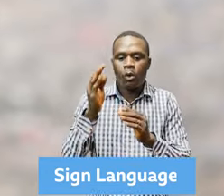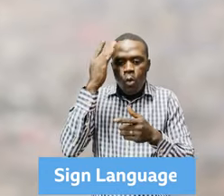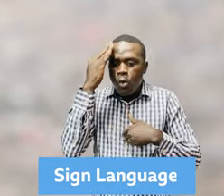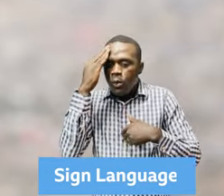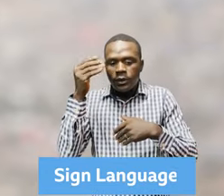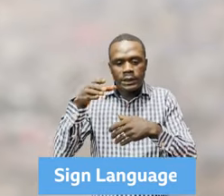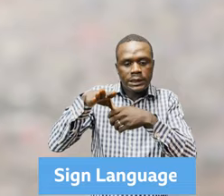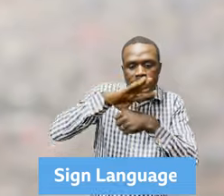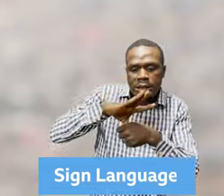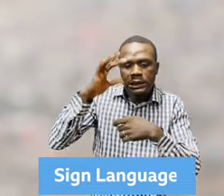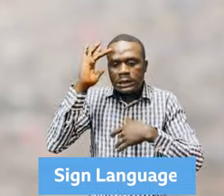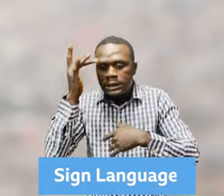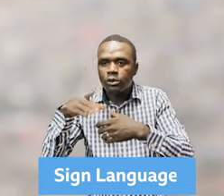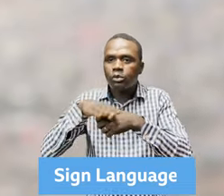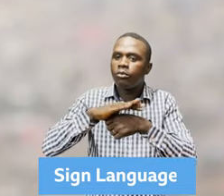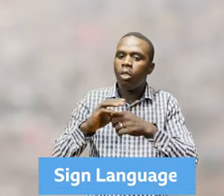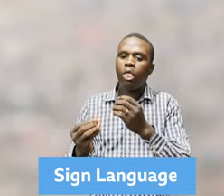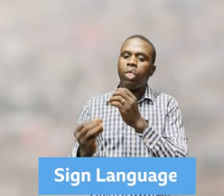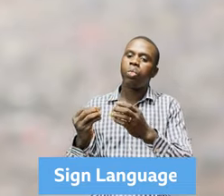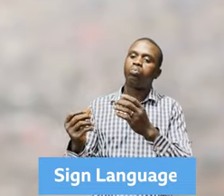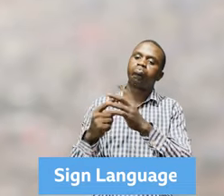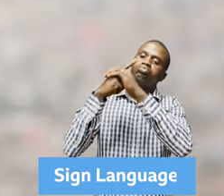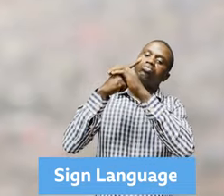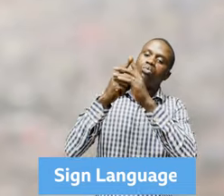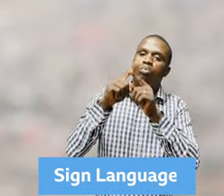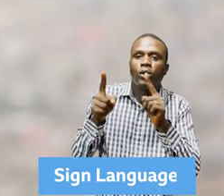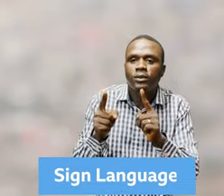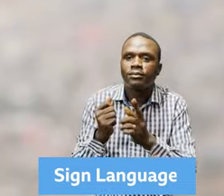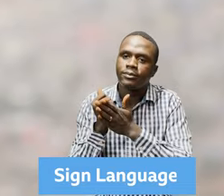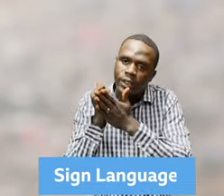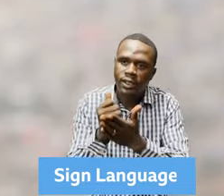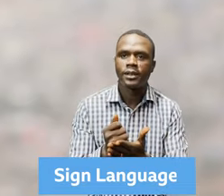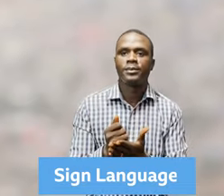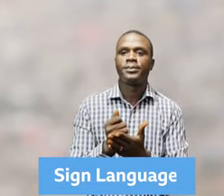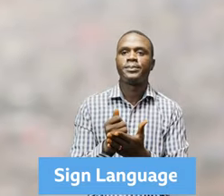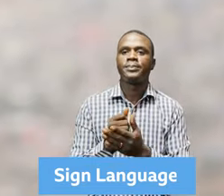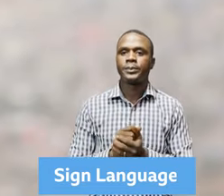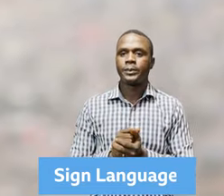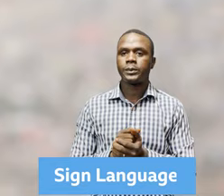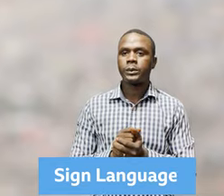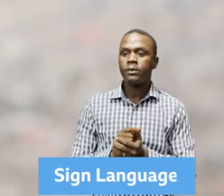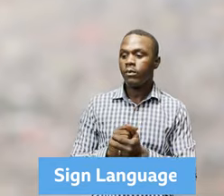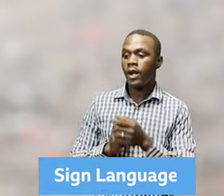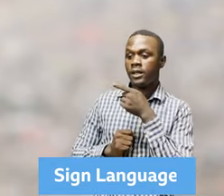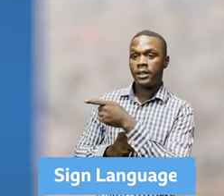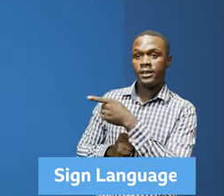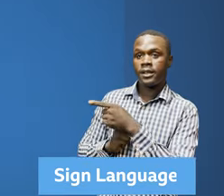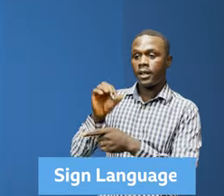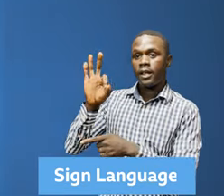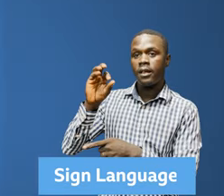notwithstanding the shocks of the COVID-19 pandemic and its socioeconomic impact development and other challenges.